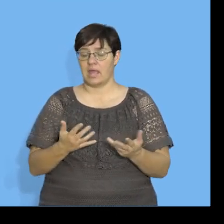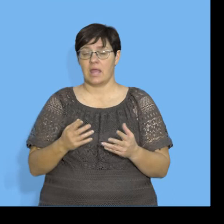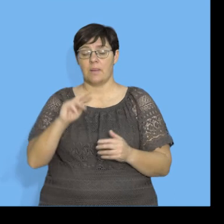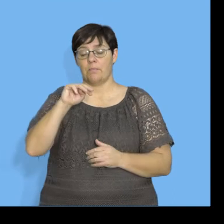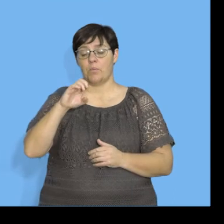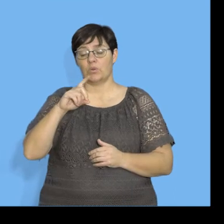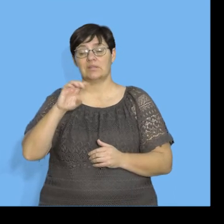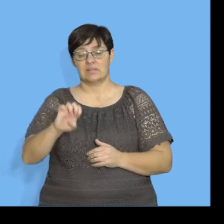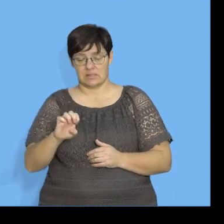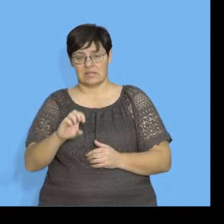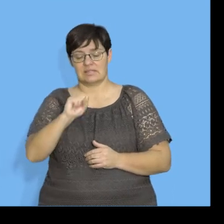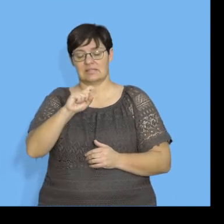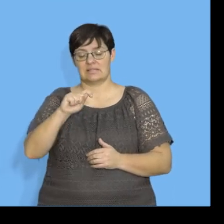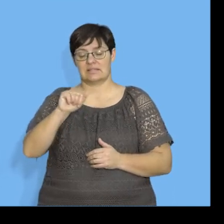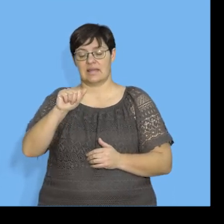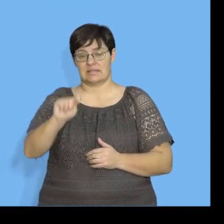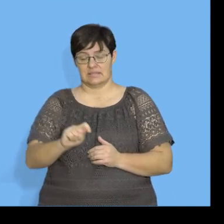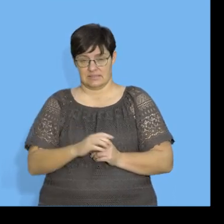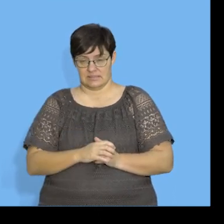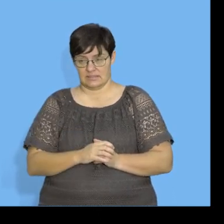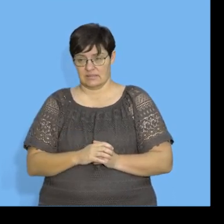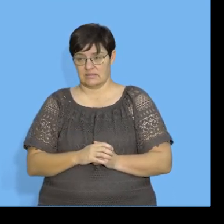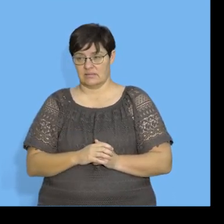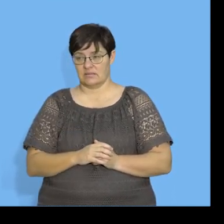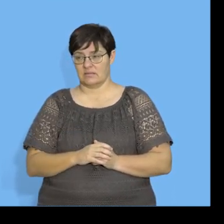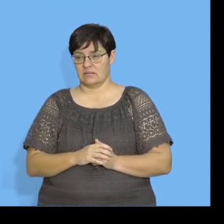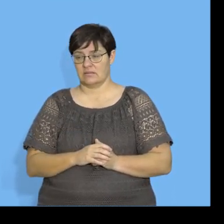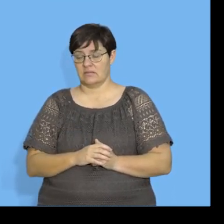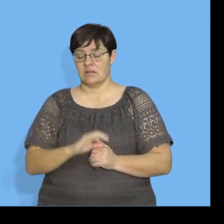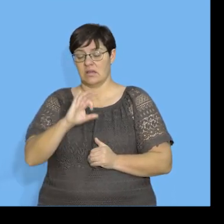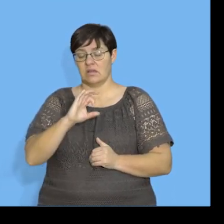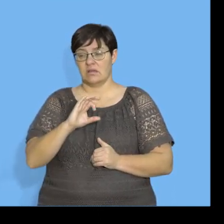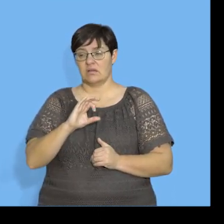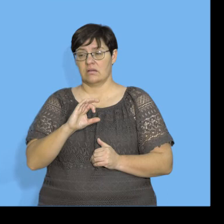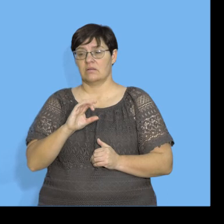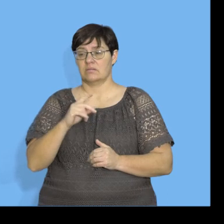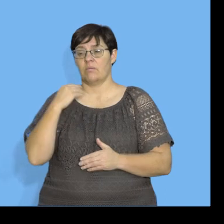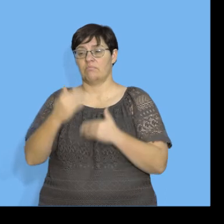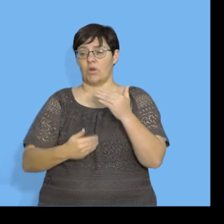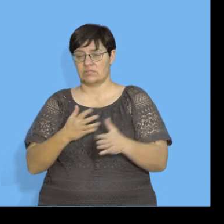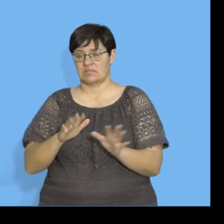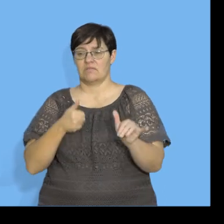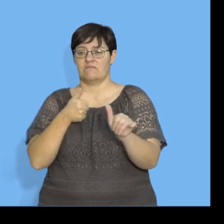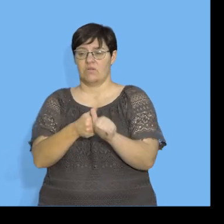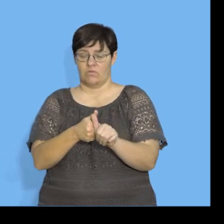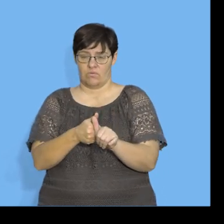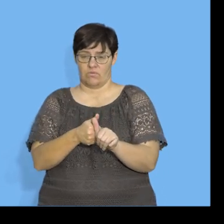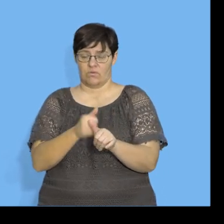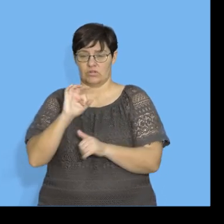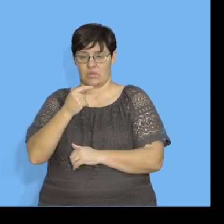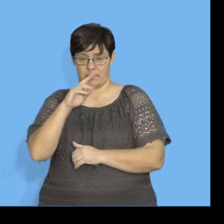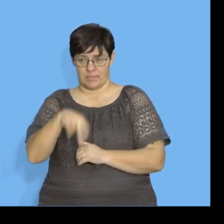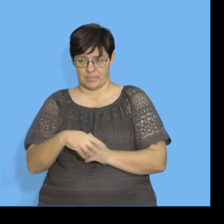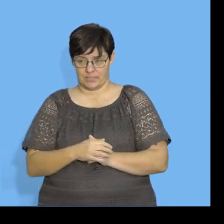stats mode plus statistics mode. So, in a sharp calculator, this is the process you follow